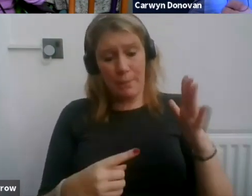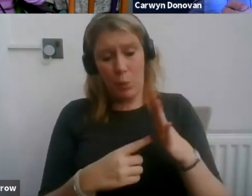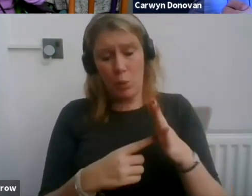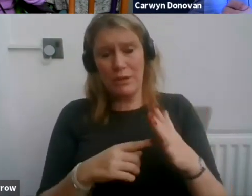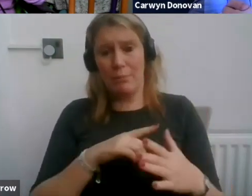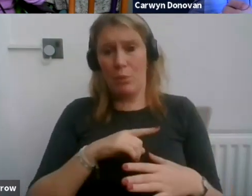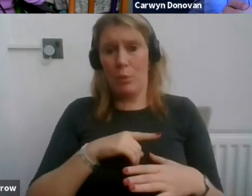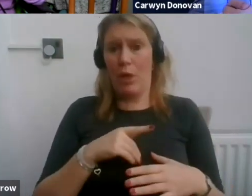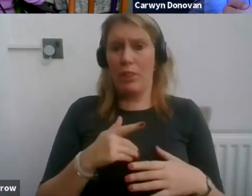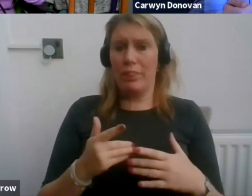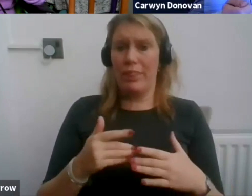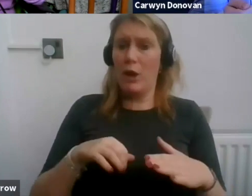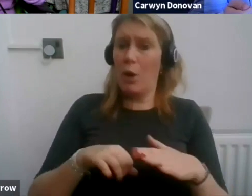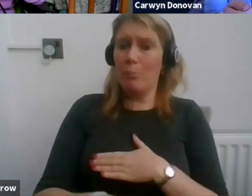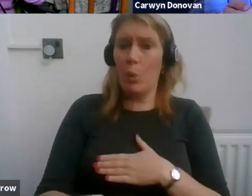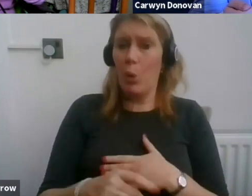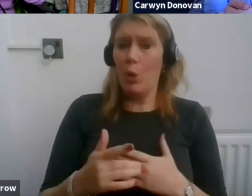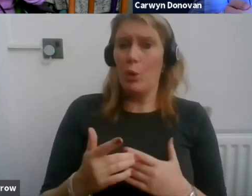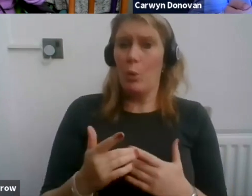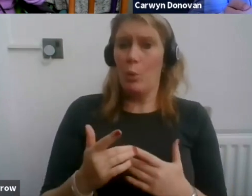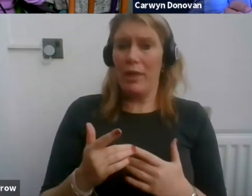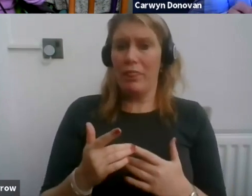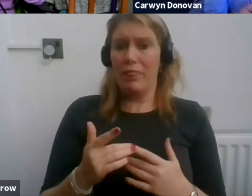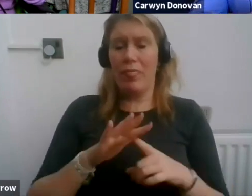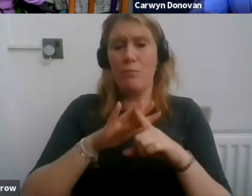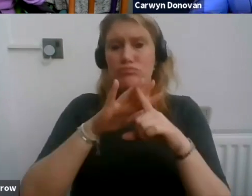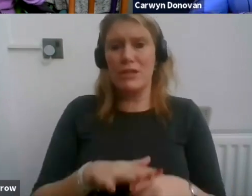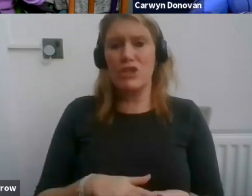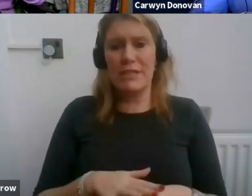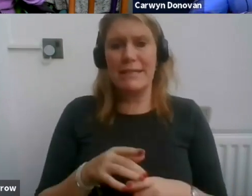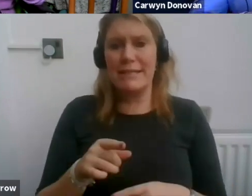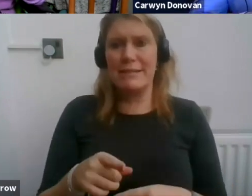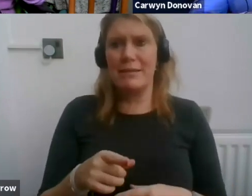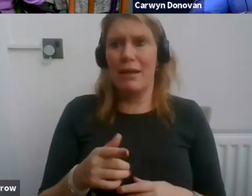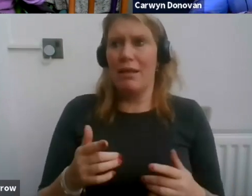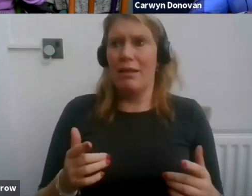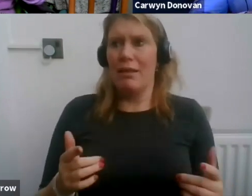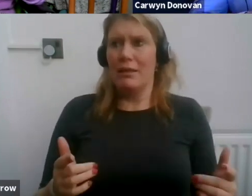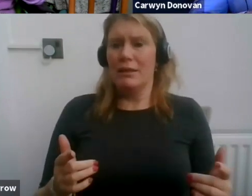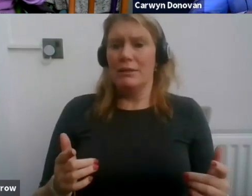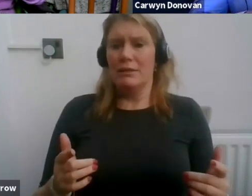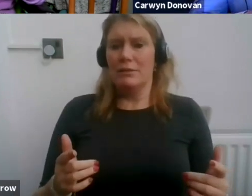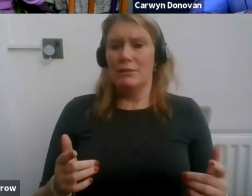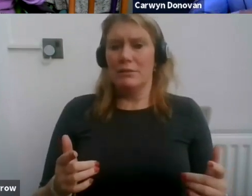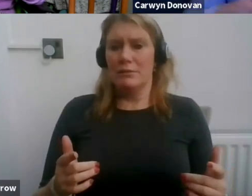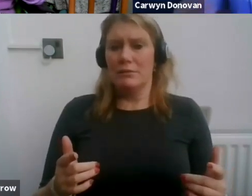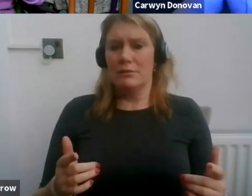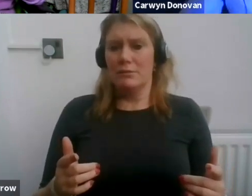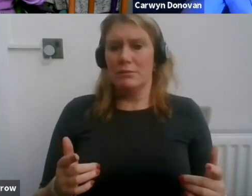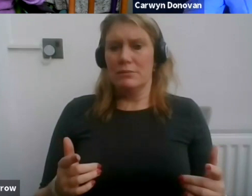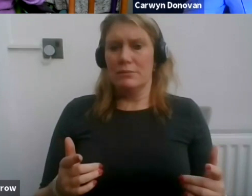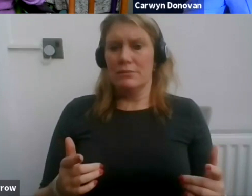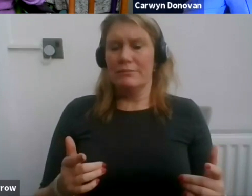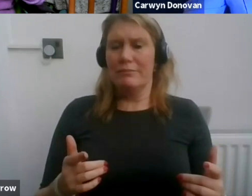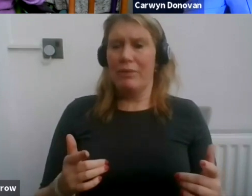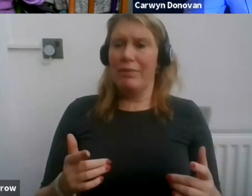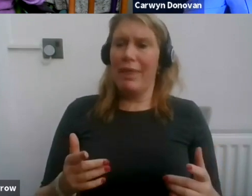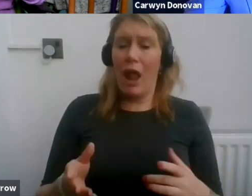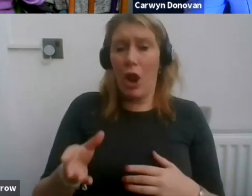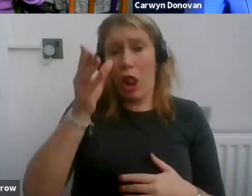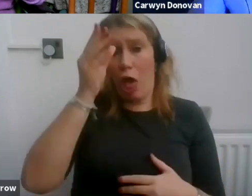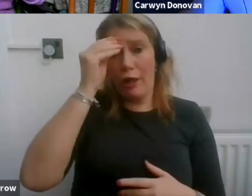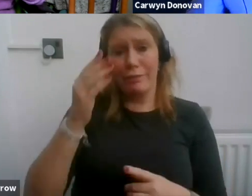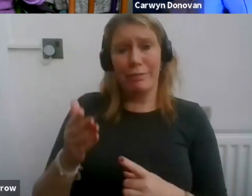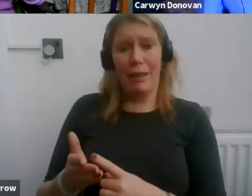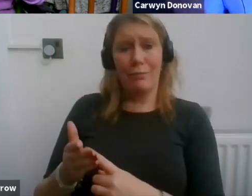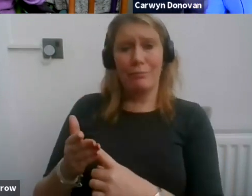born with any of the prejudices that, you know, these things are, you know, are pushed on people then, isn't it, you